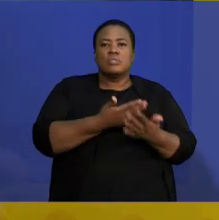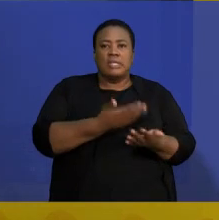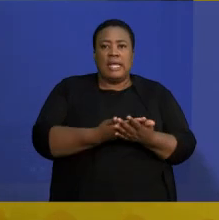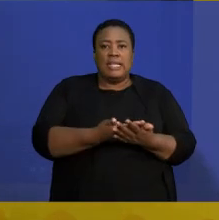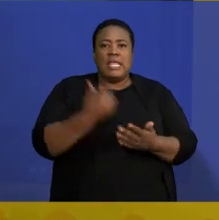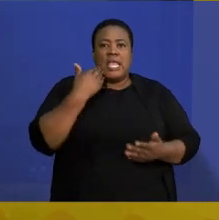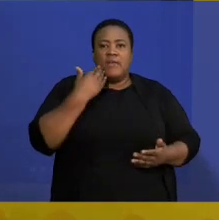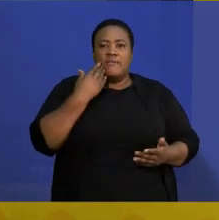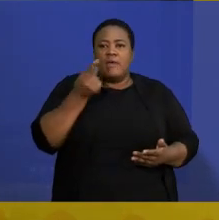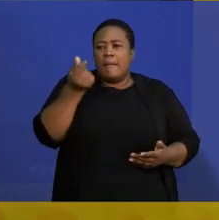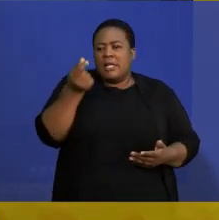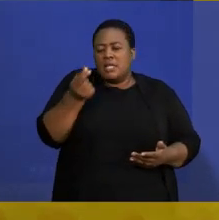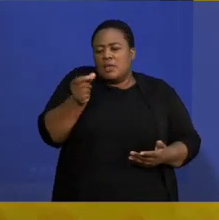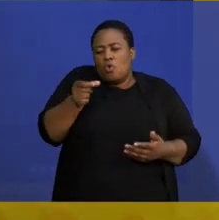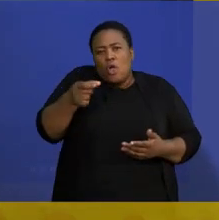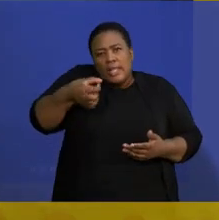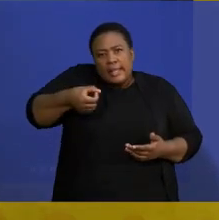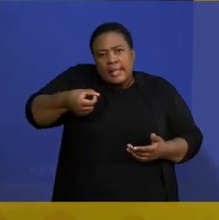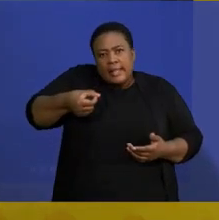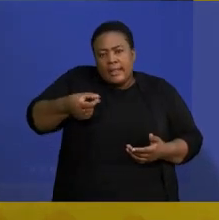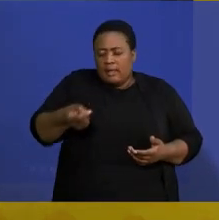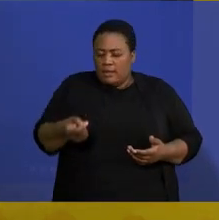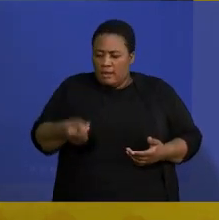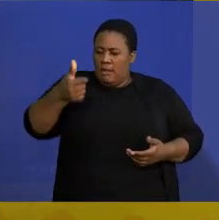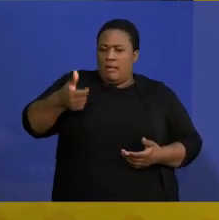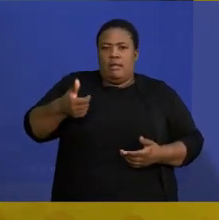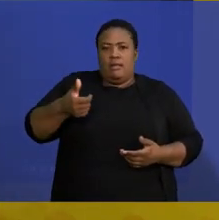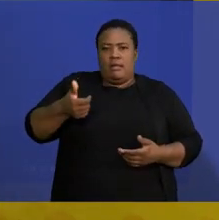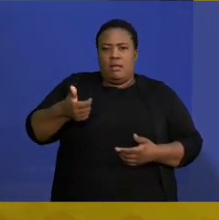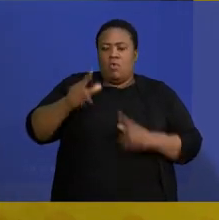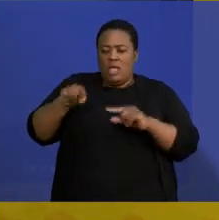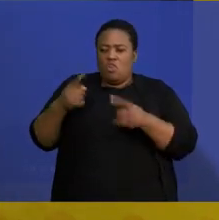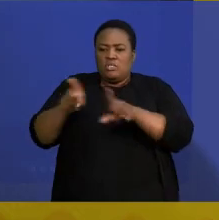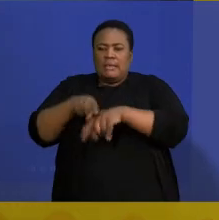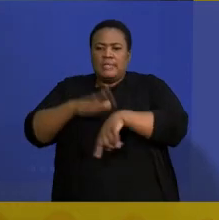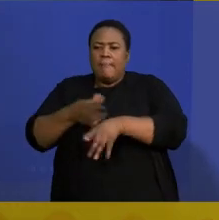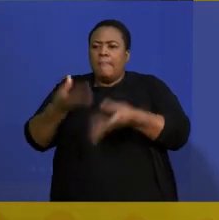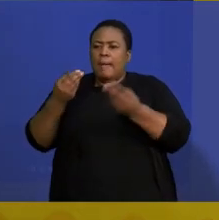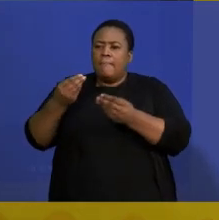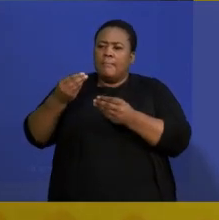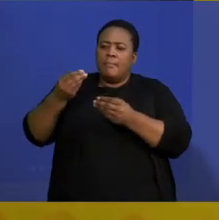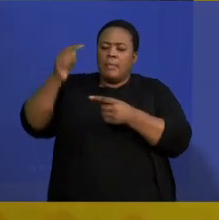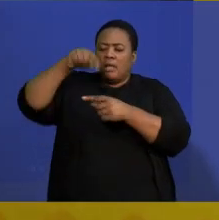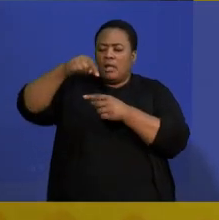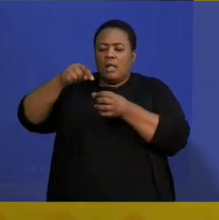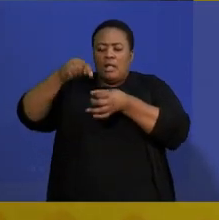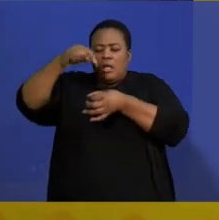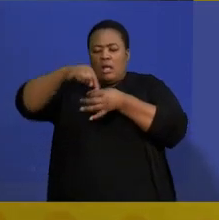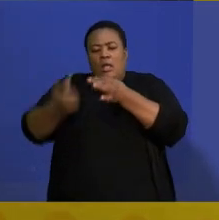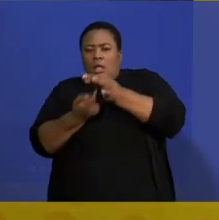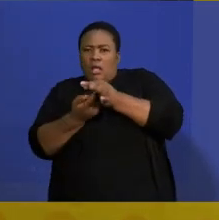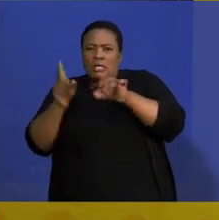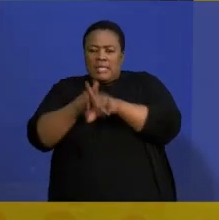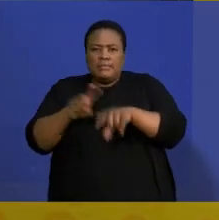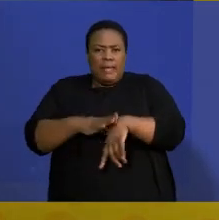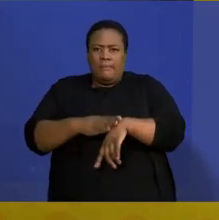coin, there is no way that I'm going to get a head and a tail at the same time. So I'm either going to get first a head